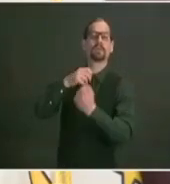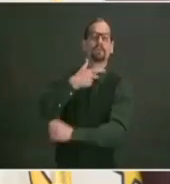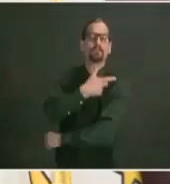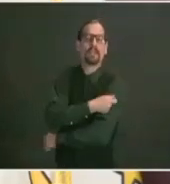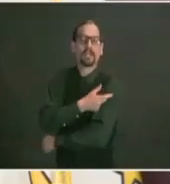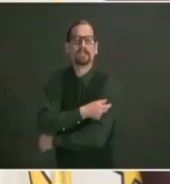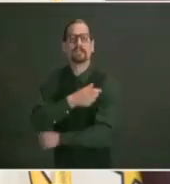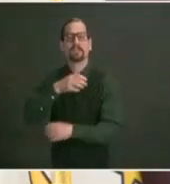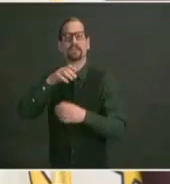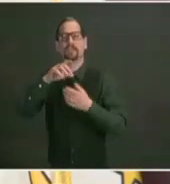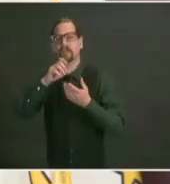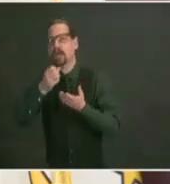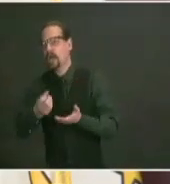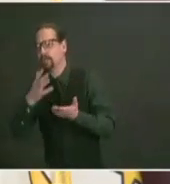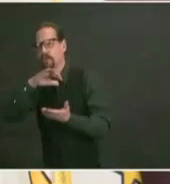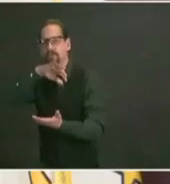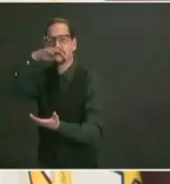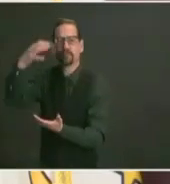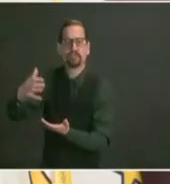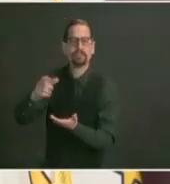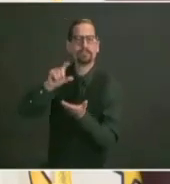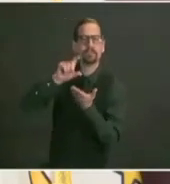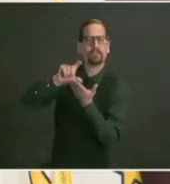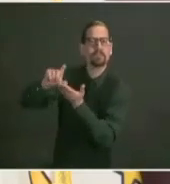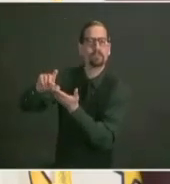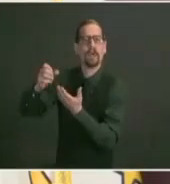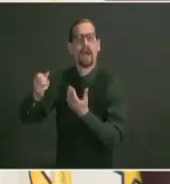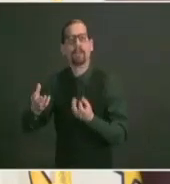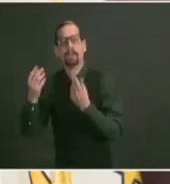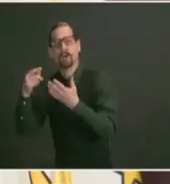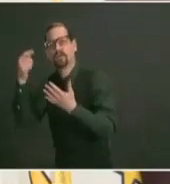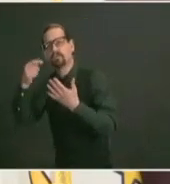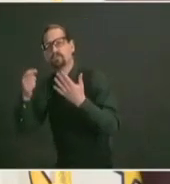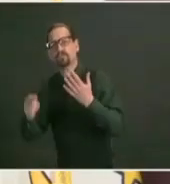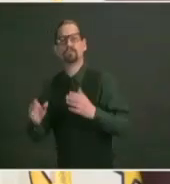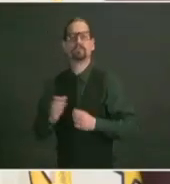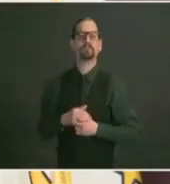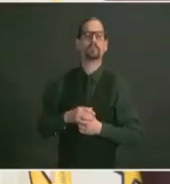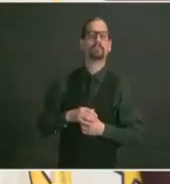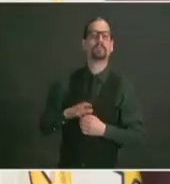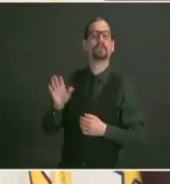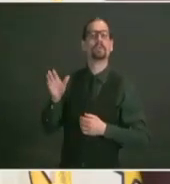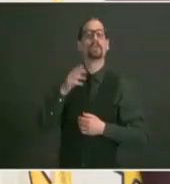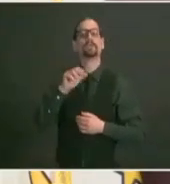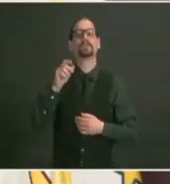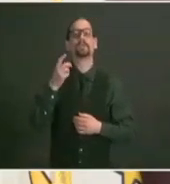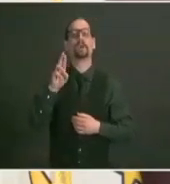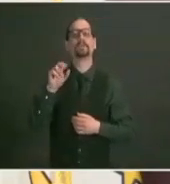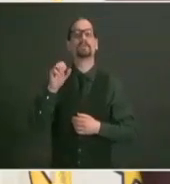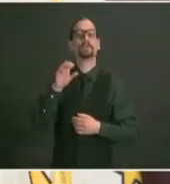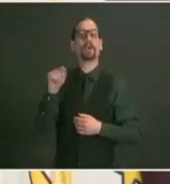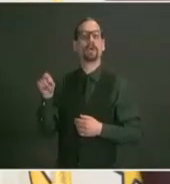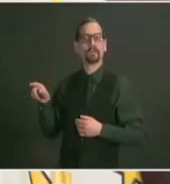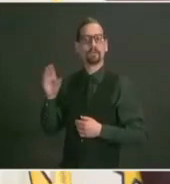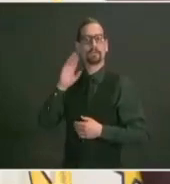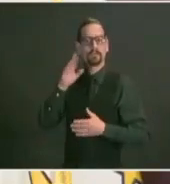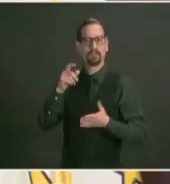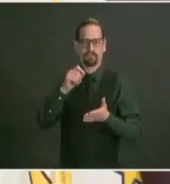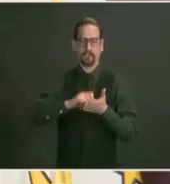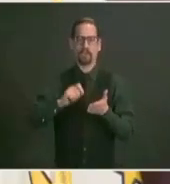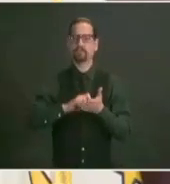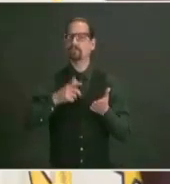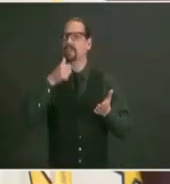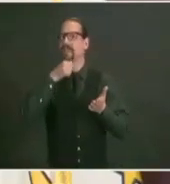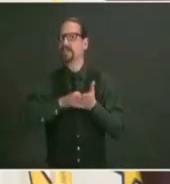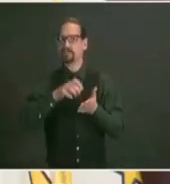aliezenna scott and i will be sending a letter to the white house requesting an additional allocation of 50 000 vaccines